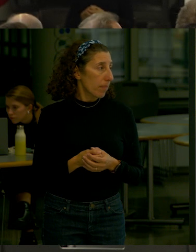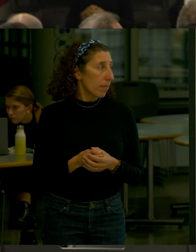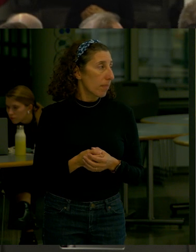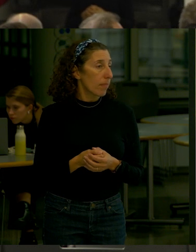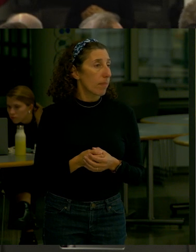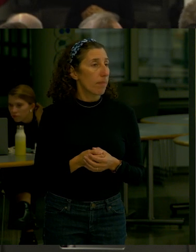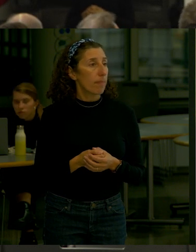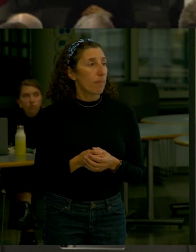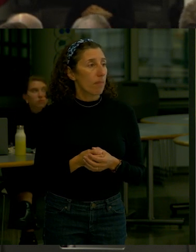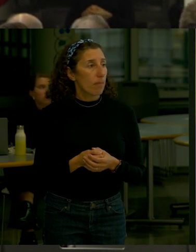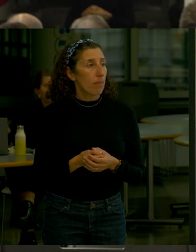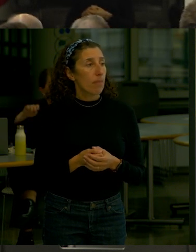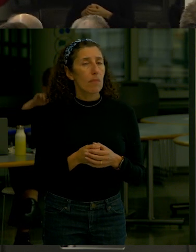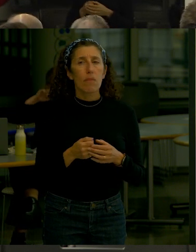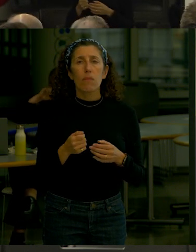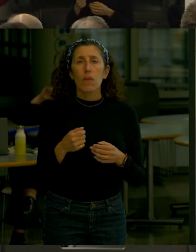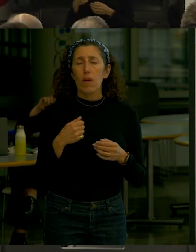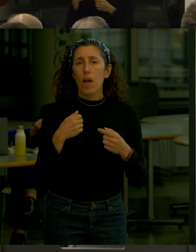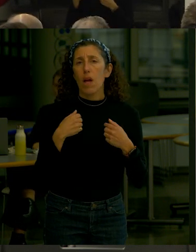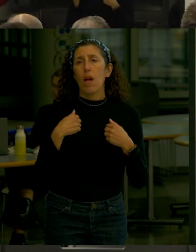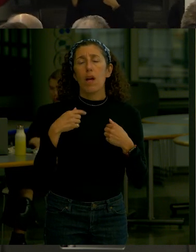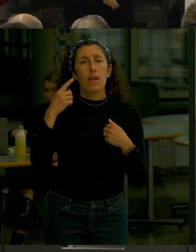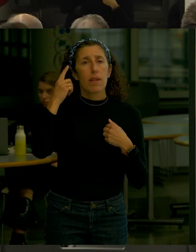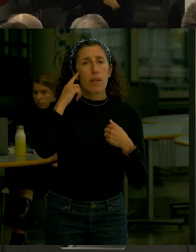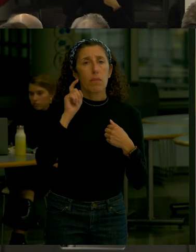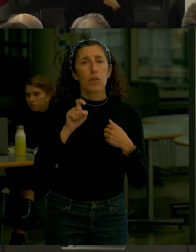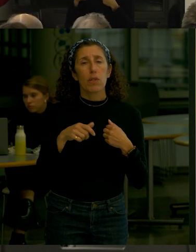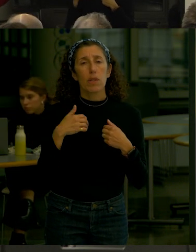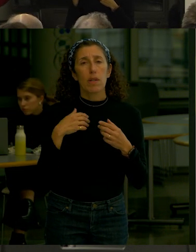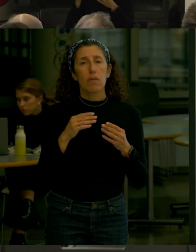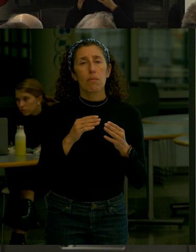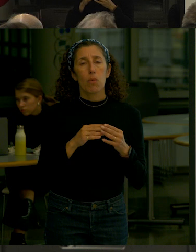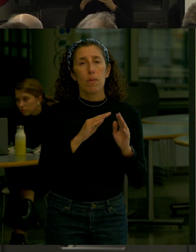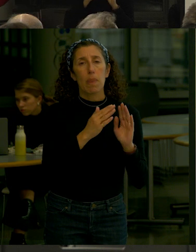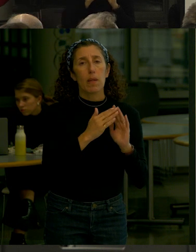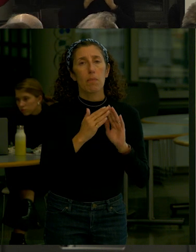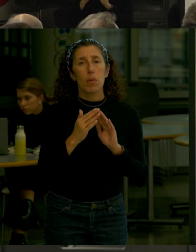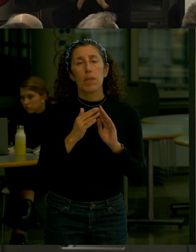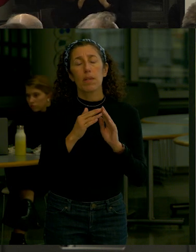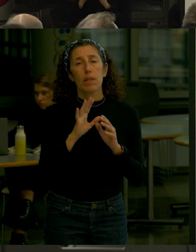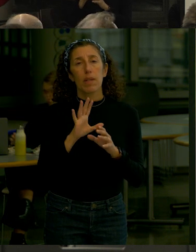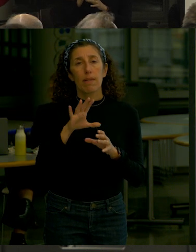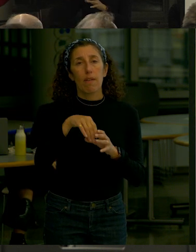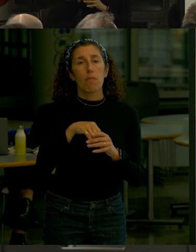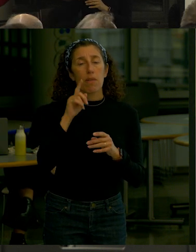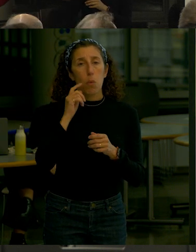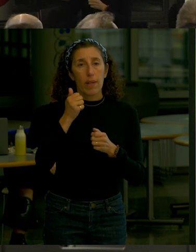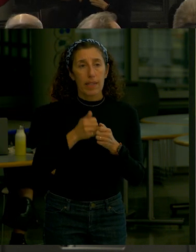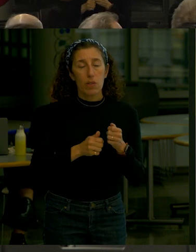more community involvement to be specific to each street because everyone really worries about the their own street